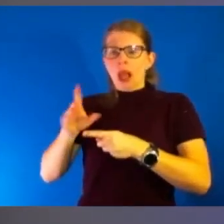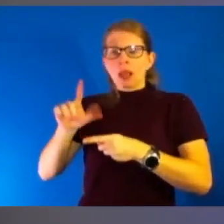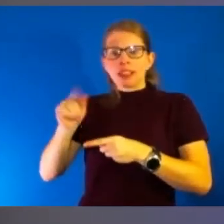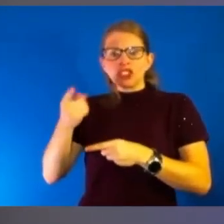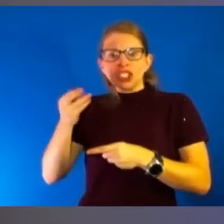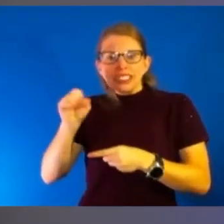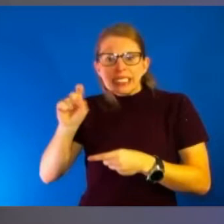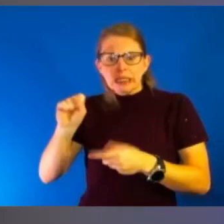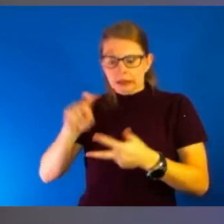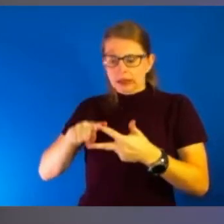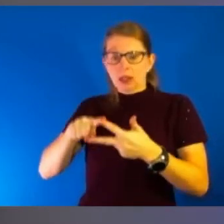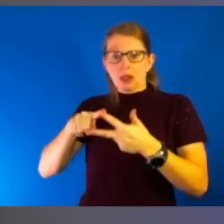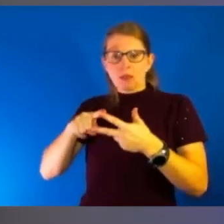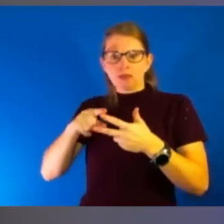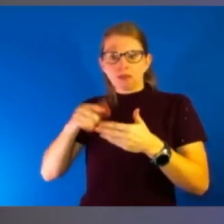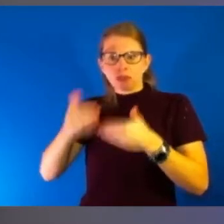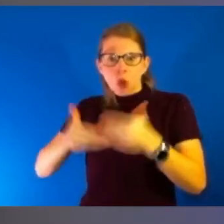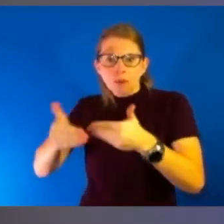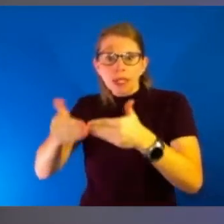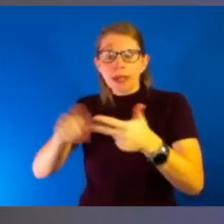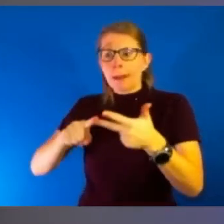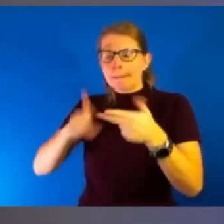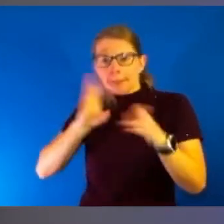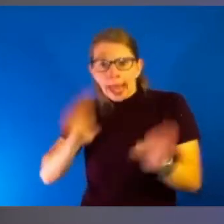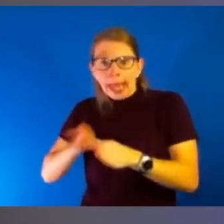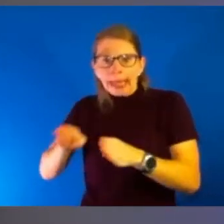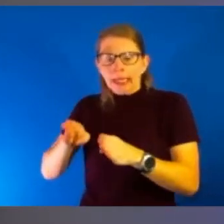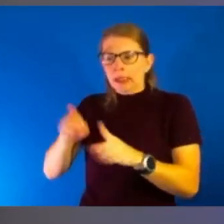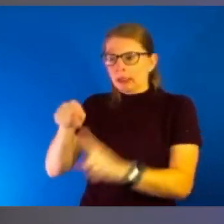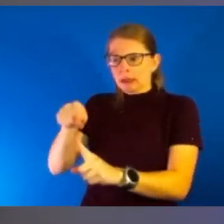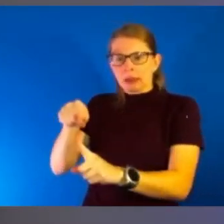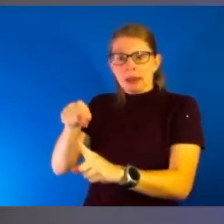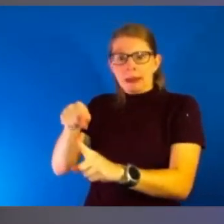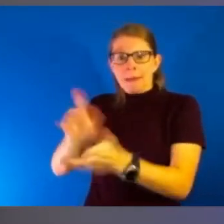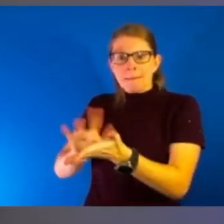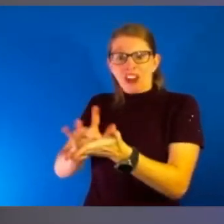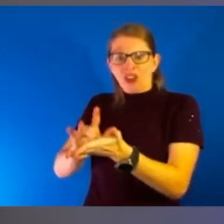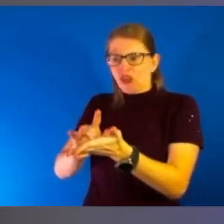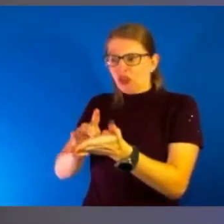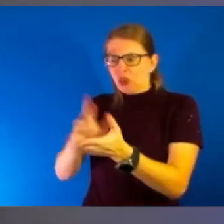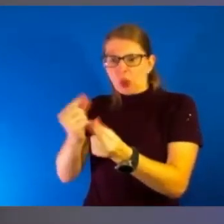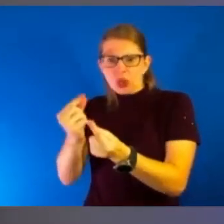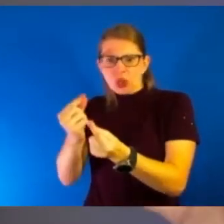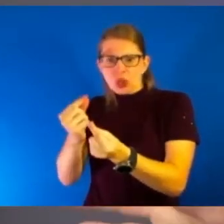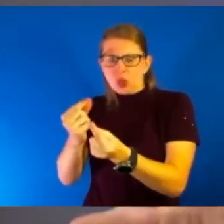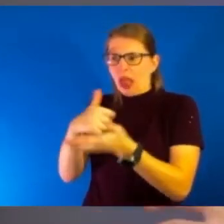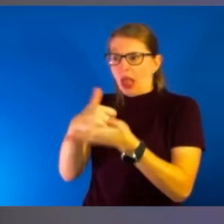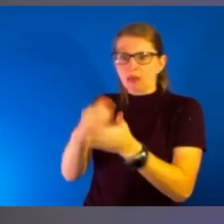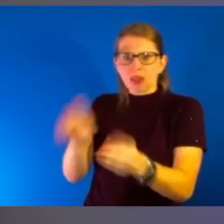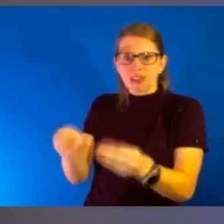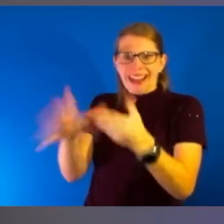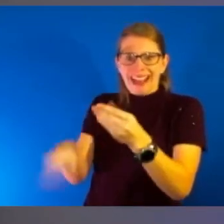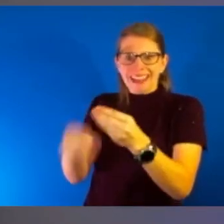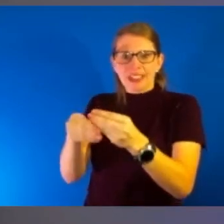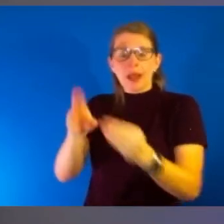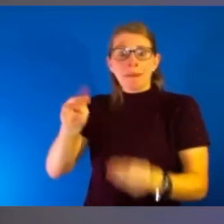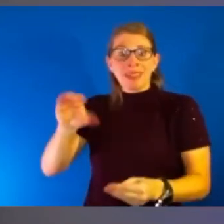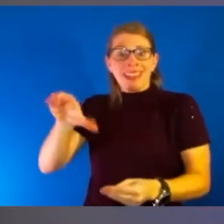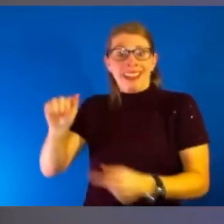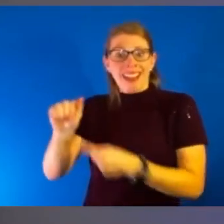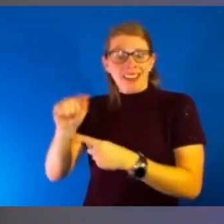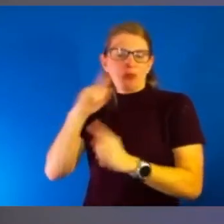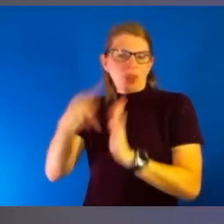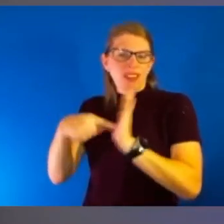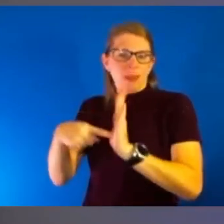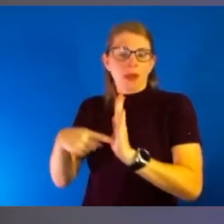coordinating the response around these medical countermeasures like monoclonal antibodies. So going back to, so we do have